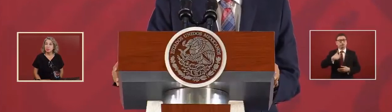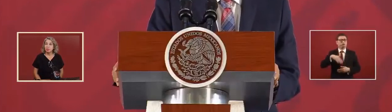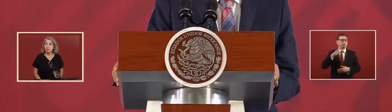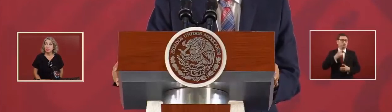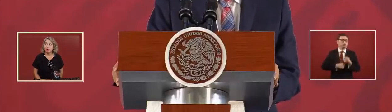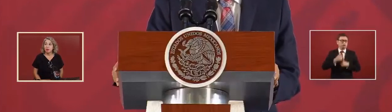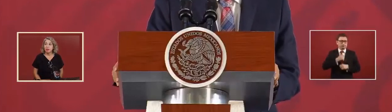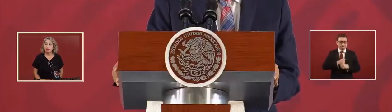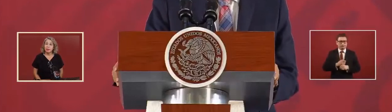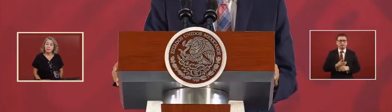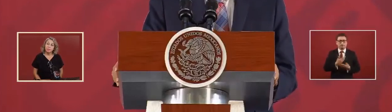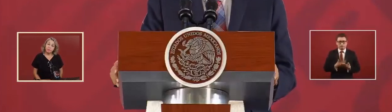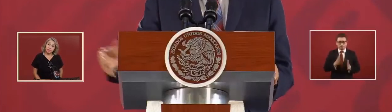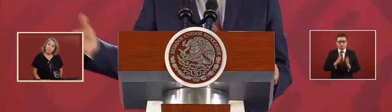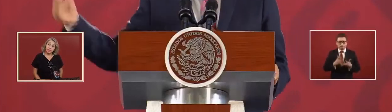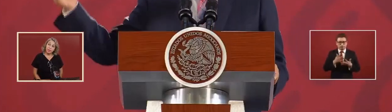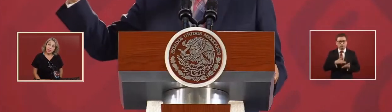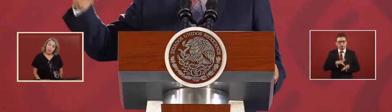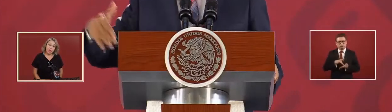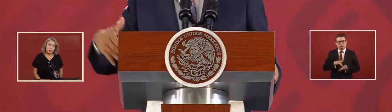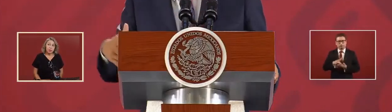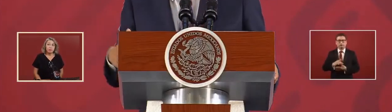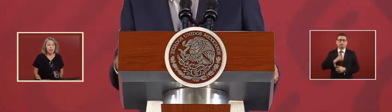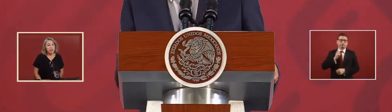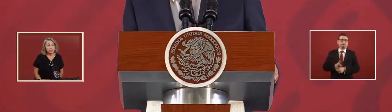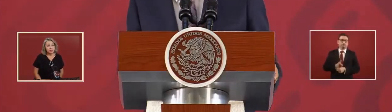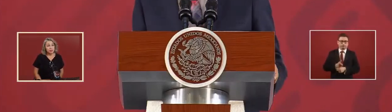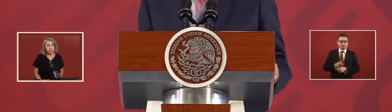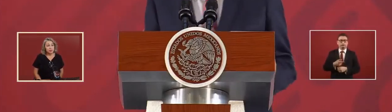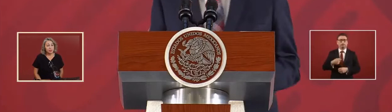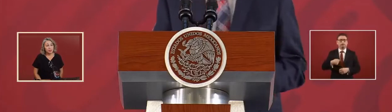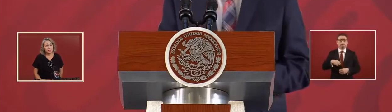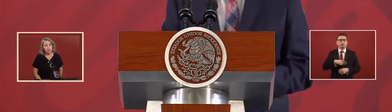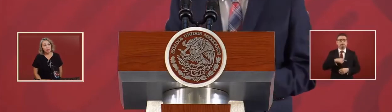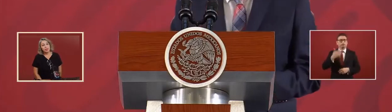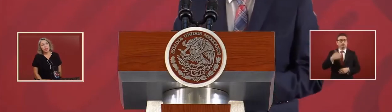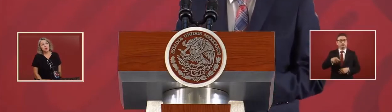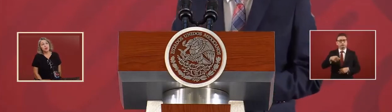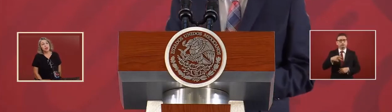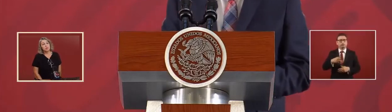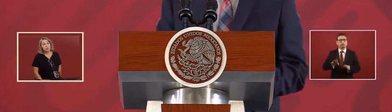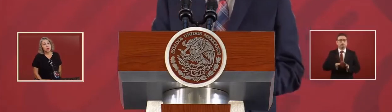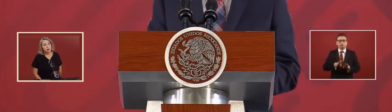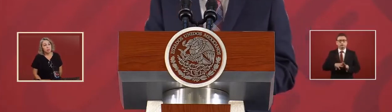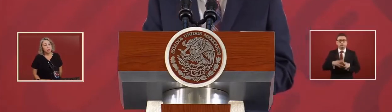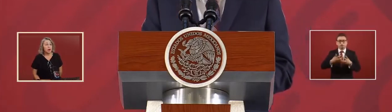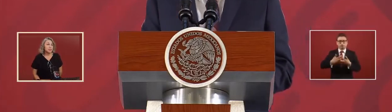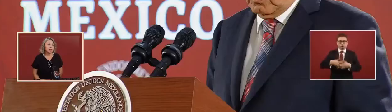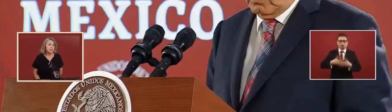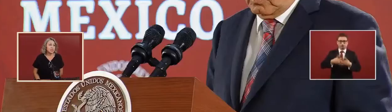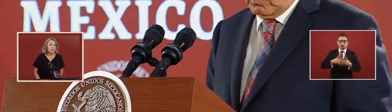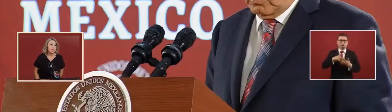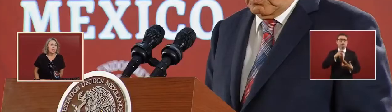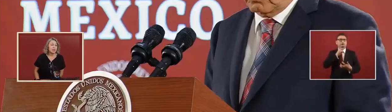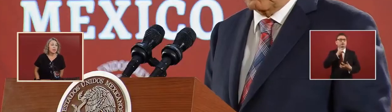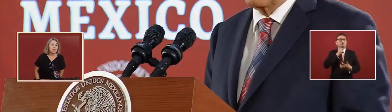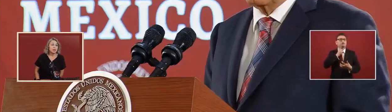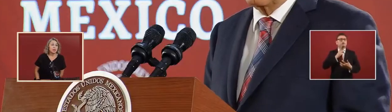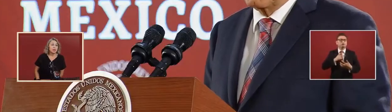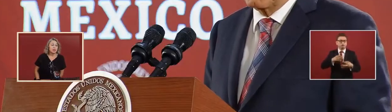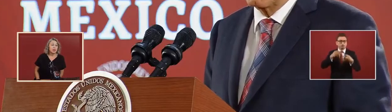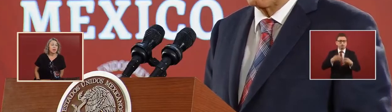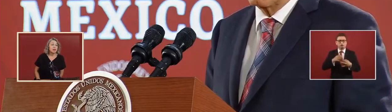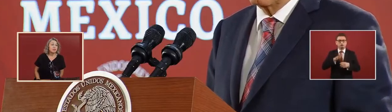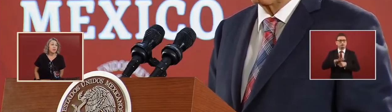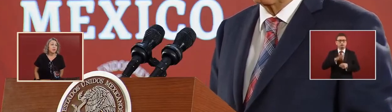and we found that they were not processing enough crude in